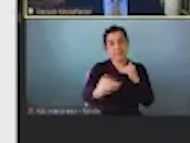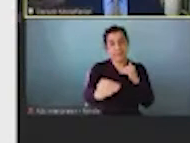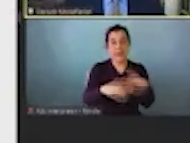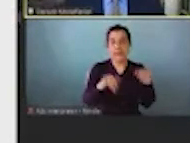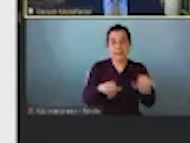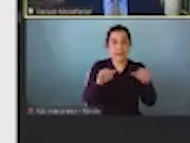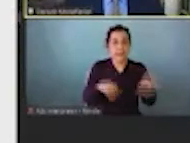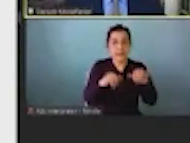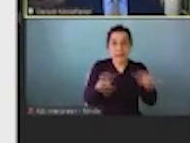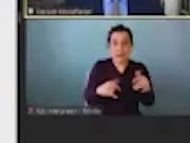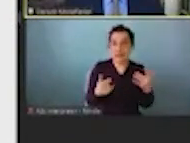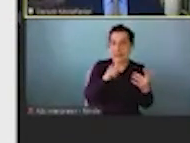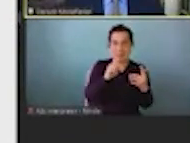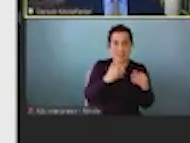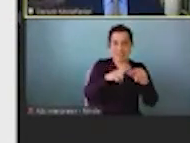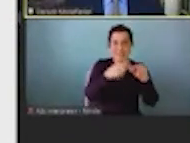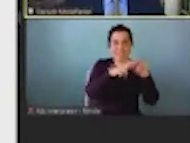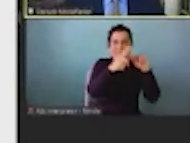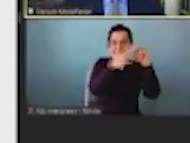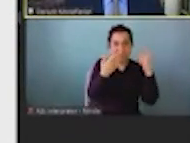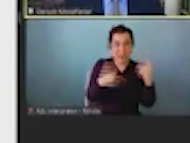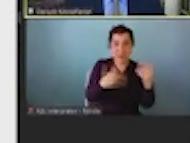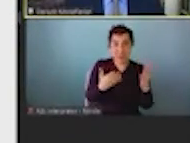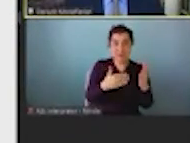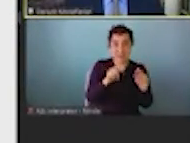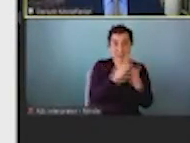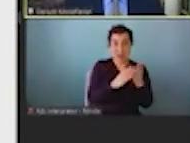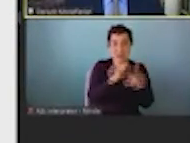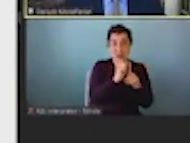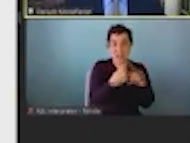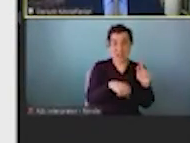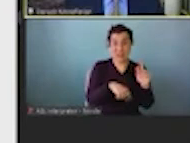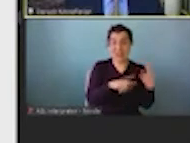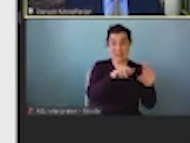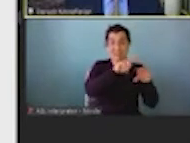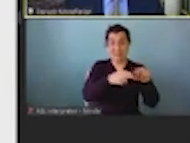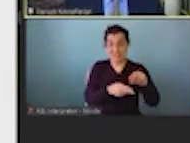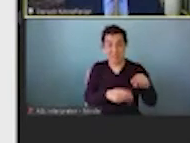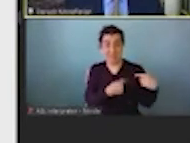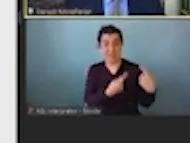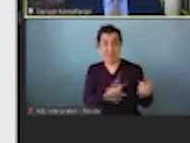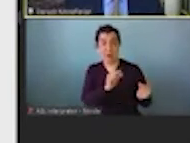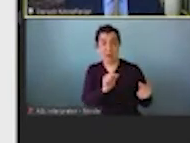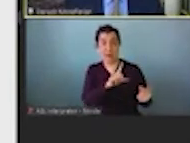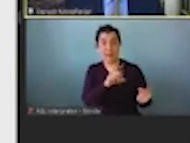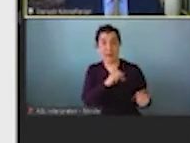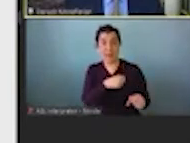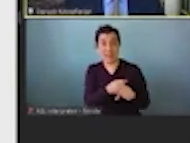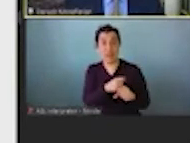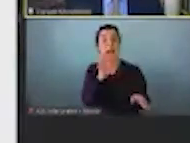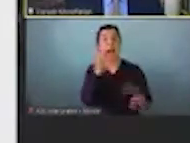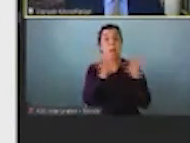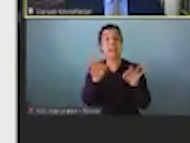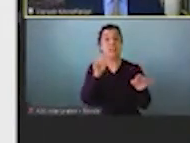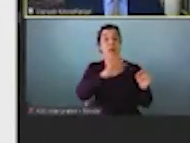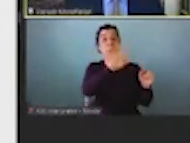country real wages have not gone up and in some cases have gone down over the last 20 or 30 years. And a lot of the explanation around that